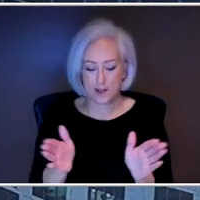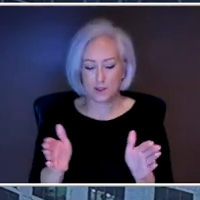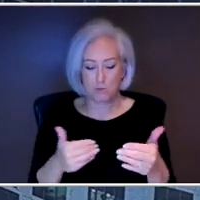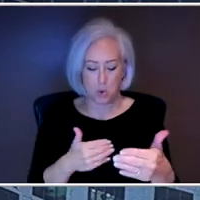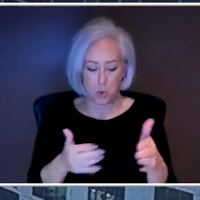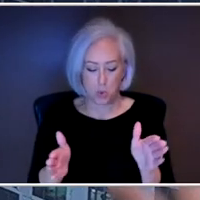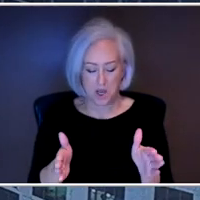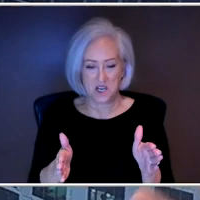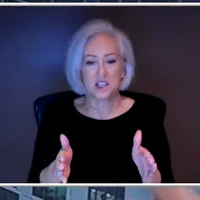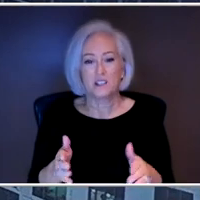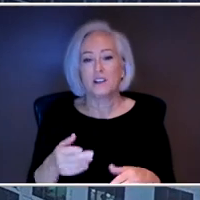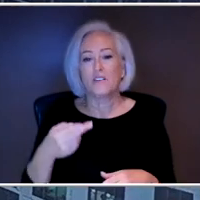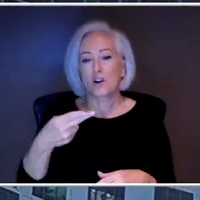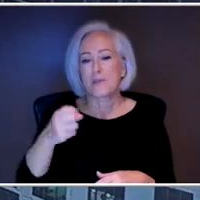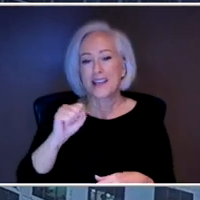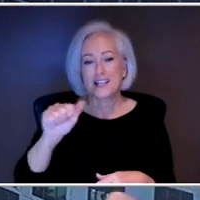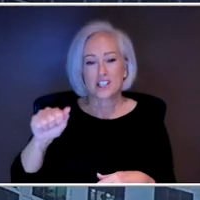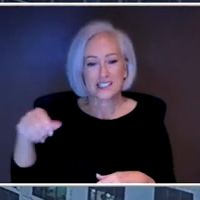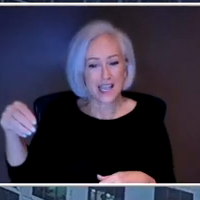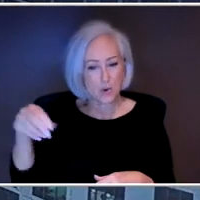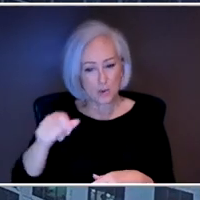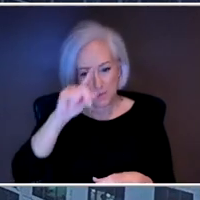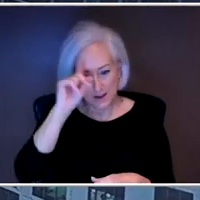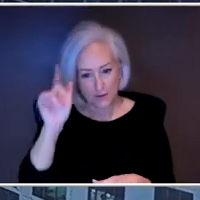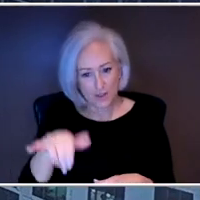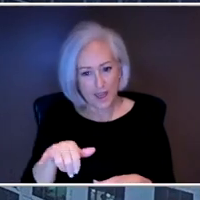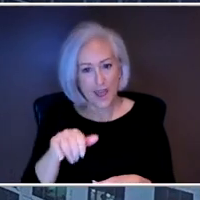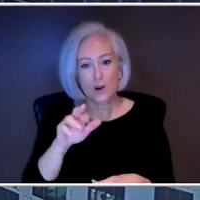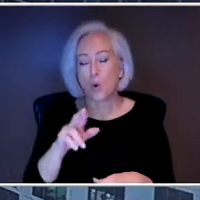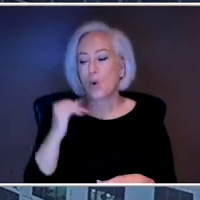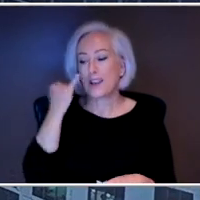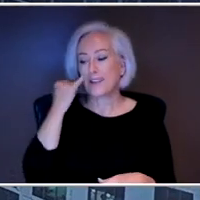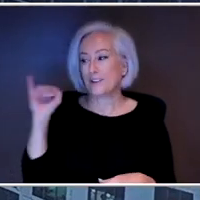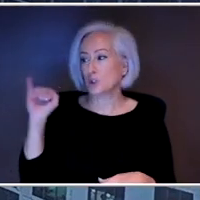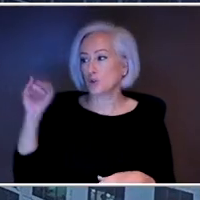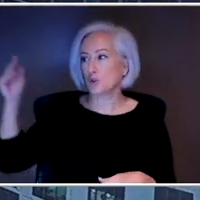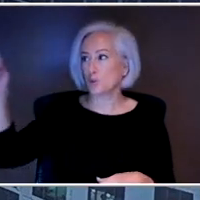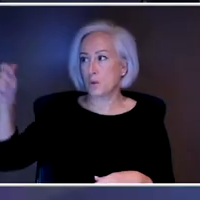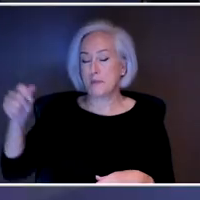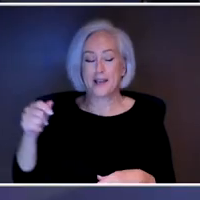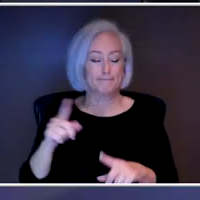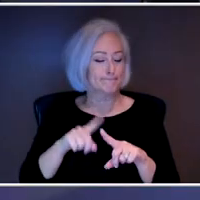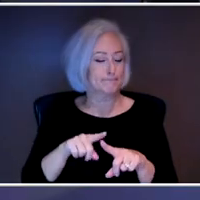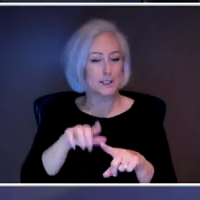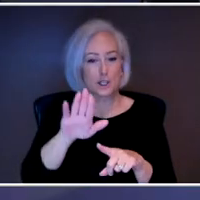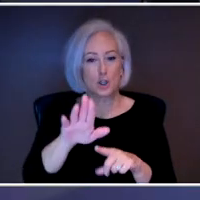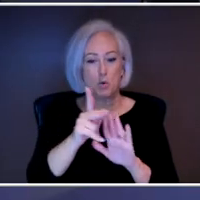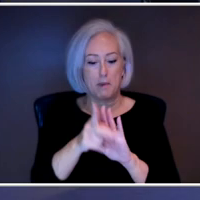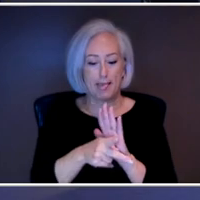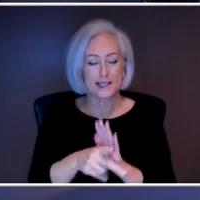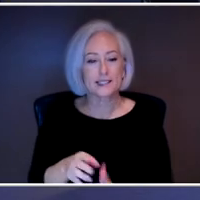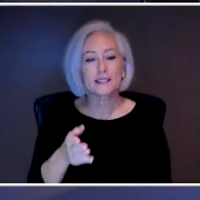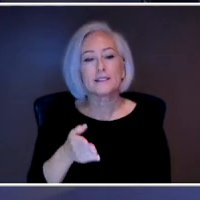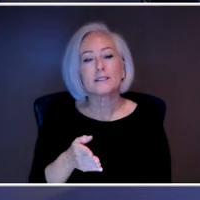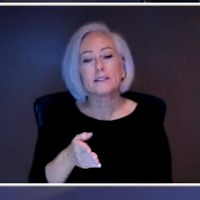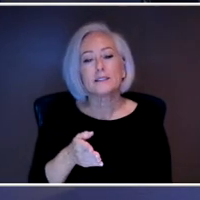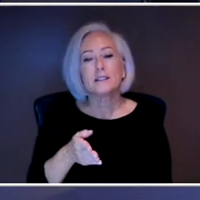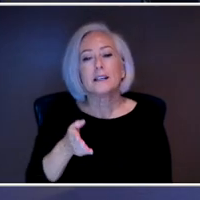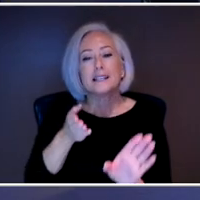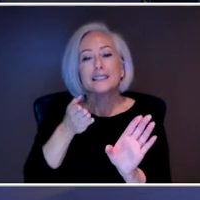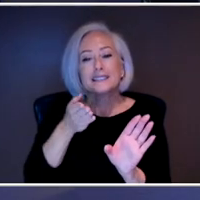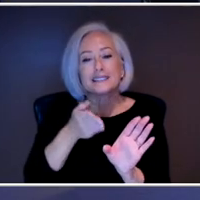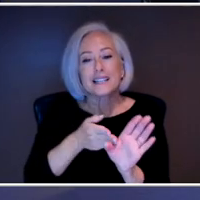health savings account. Whether your actual insurance plan would cover that I think would be policy specific. Okay. Question. What's the difference between a psychologist and a psychiatrist